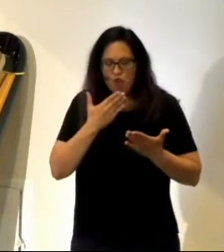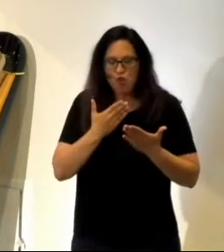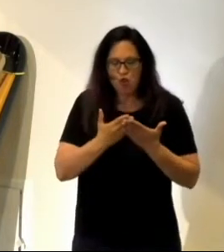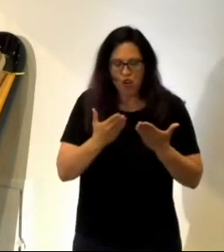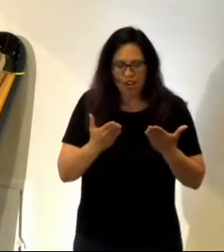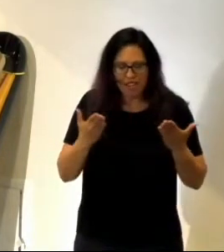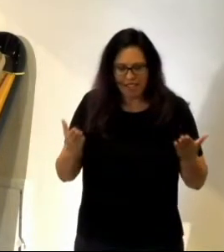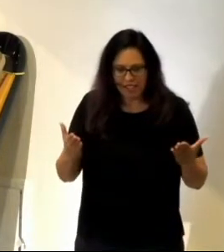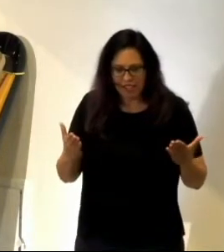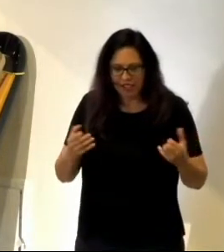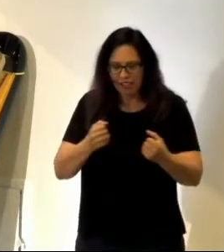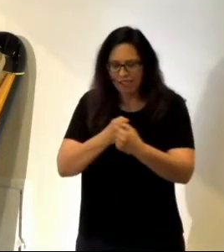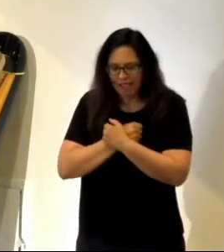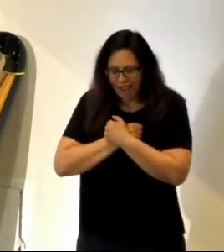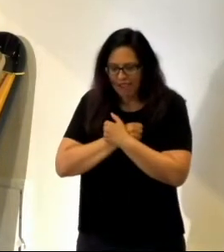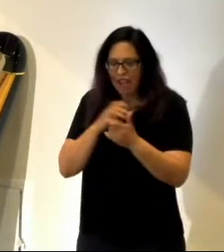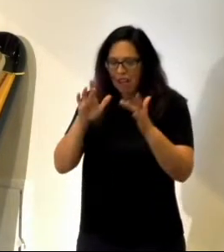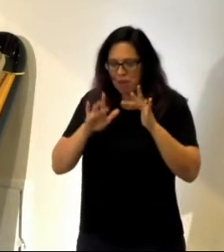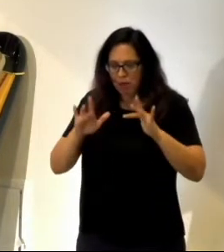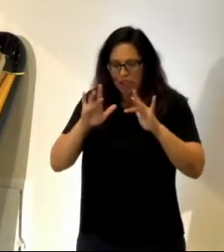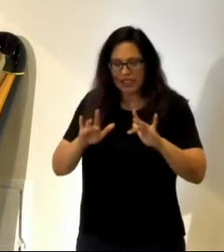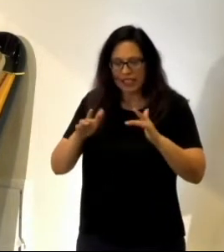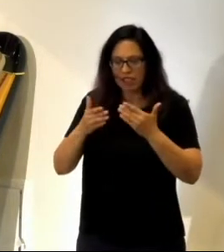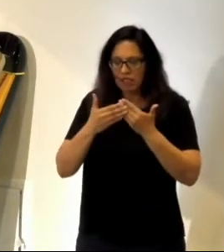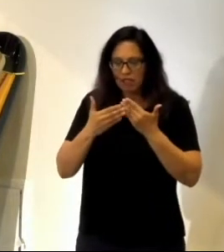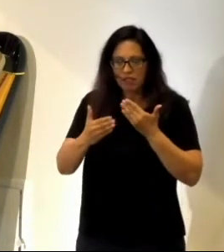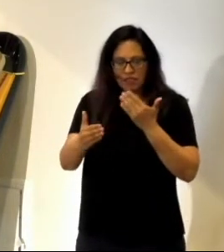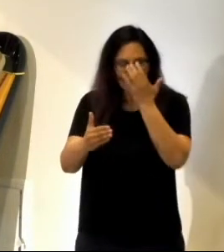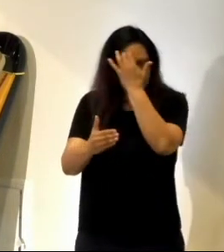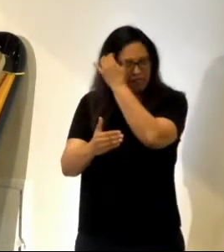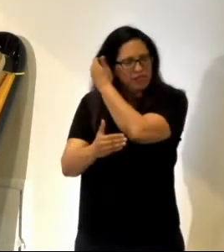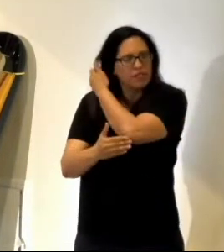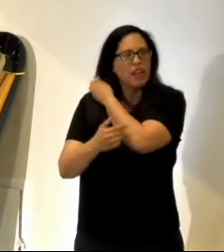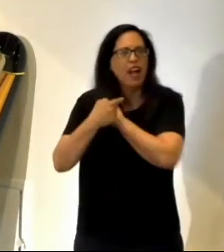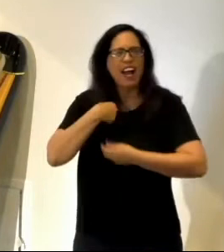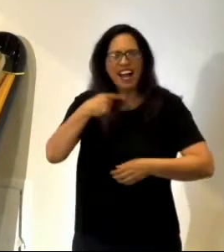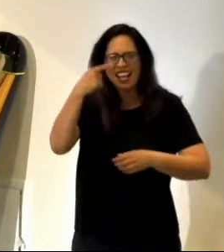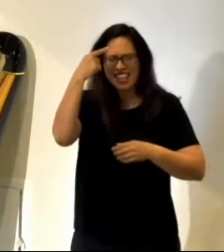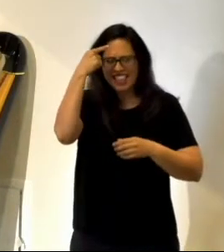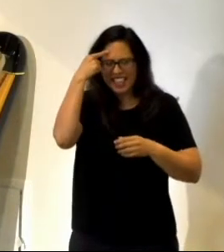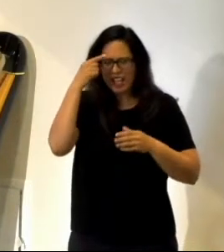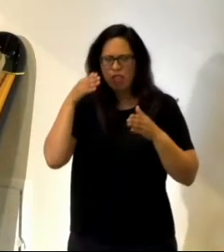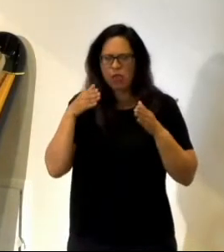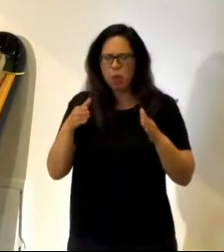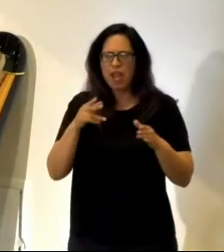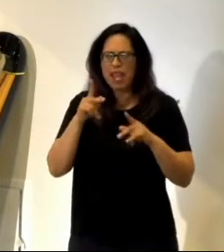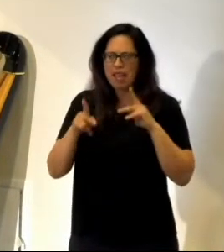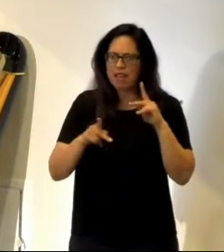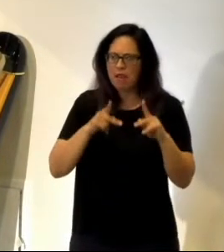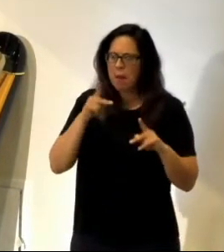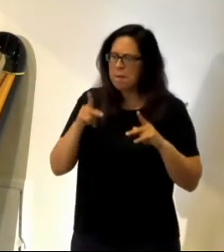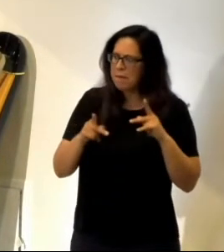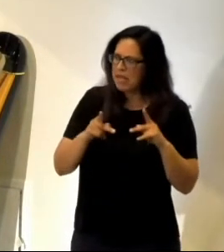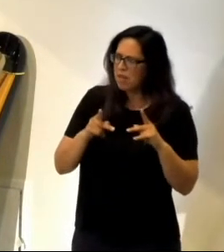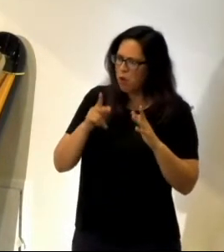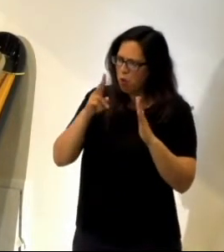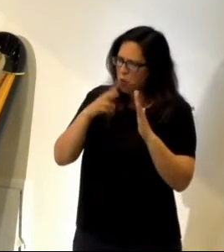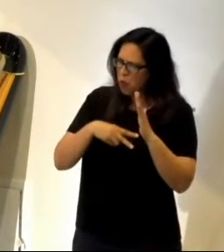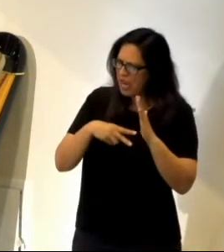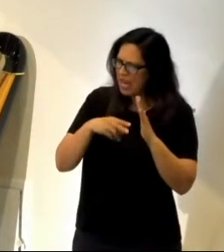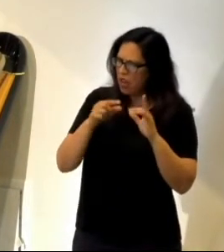life. You know, I just think that the way that people commonly read follow me doesn't actually